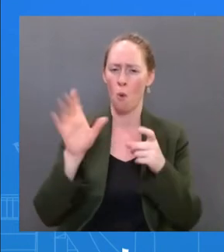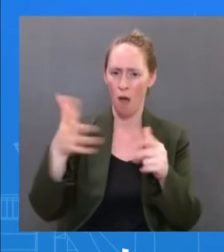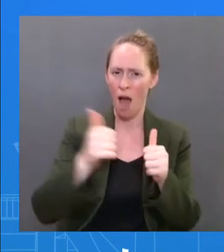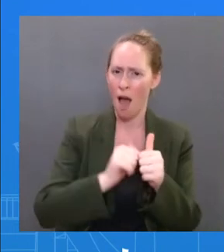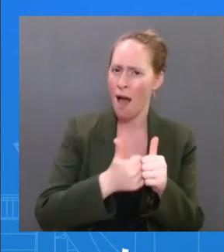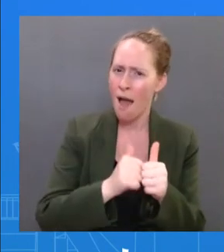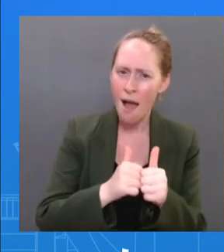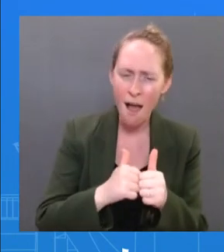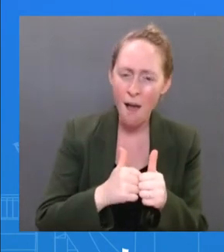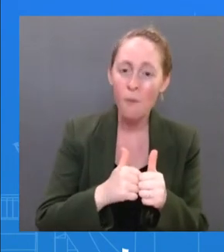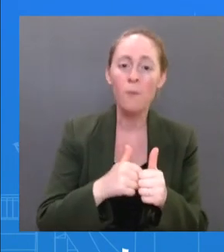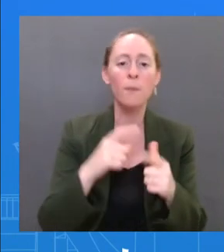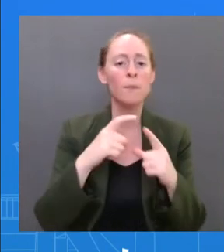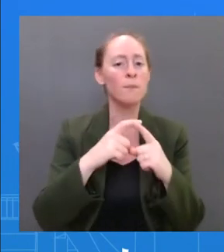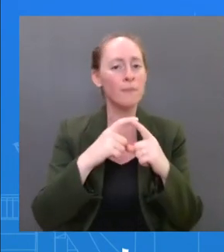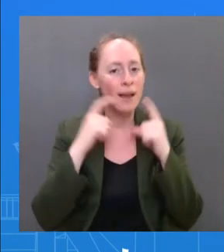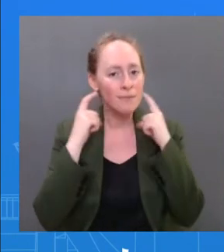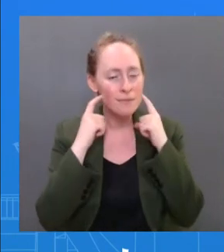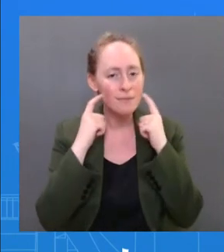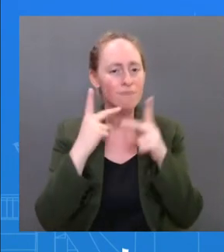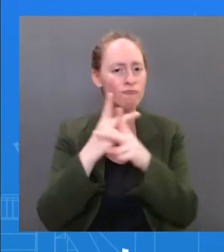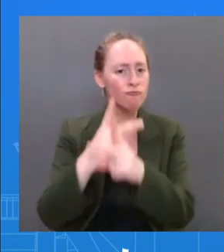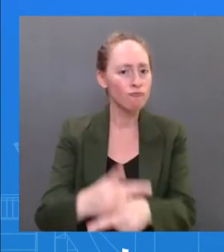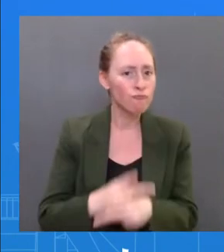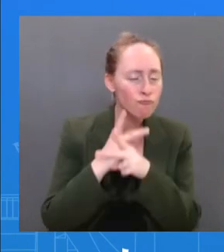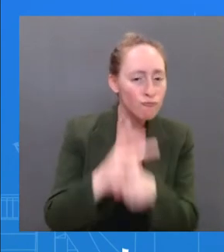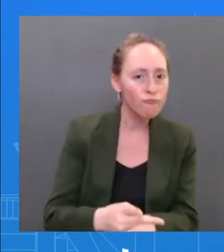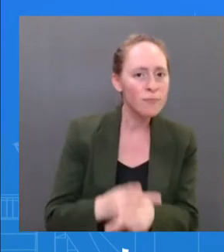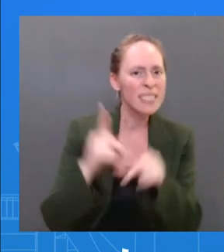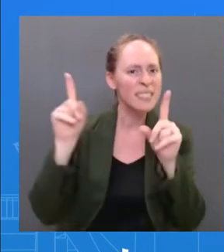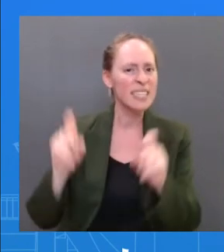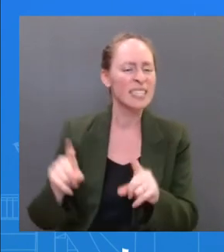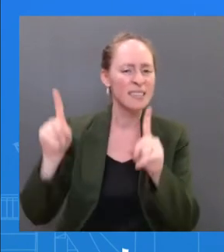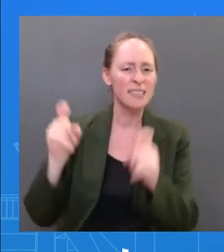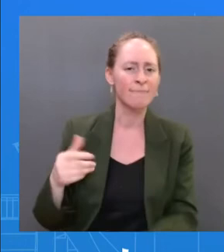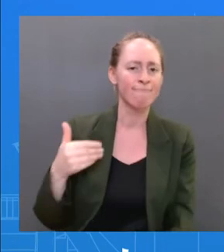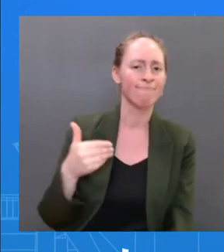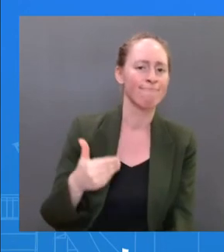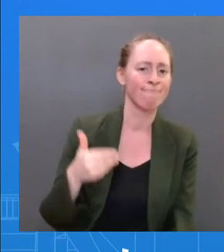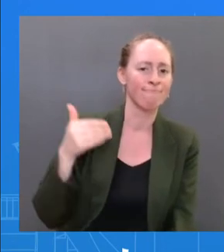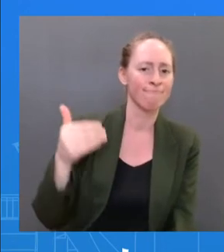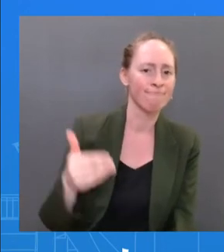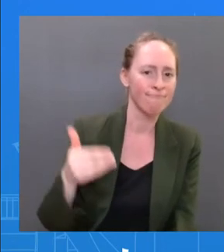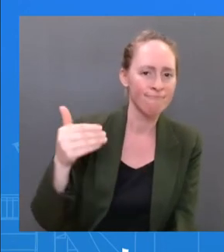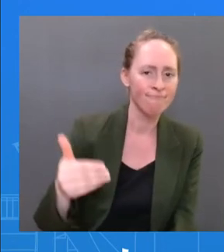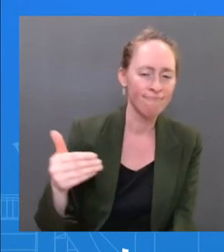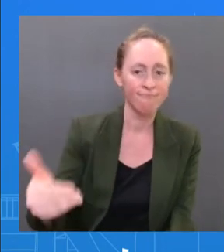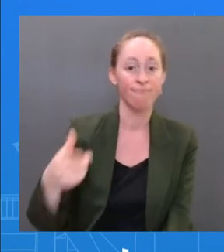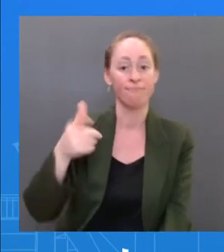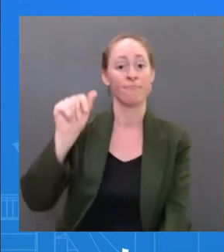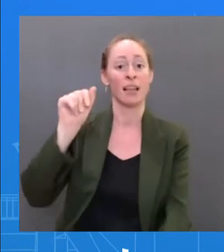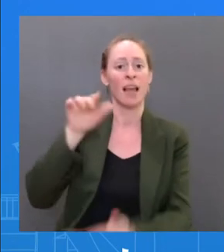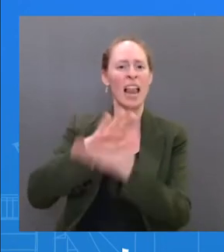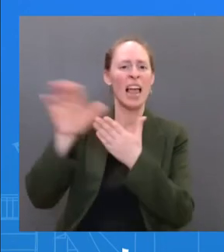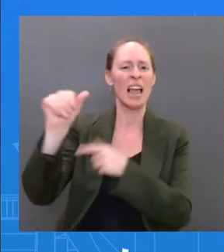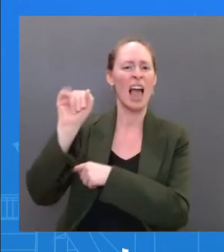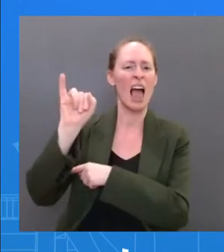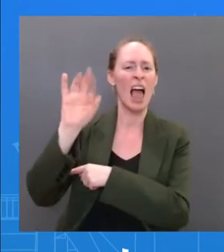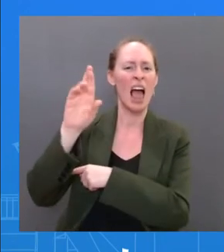working on improvements in indoor air quality and ventilation. Those are the things we're working on. And